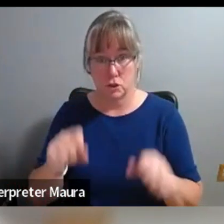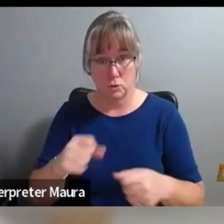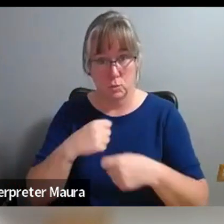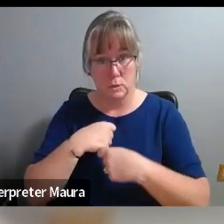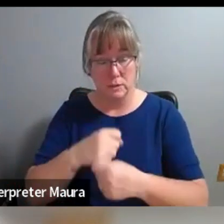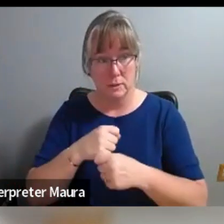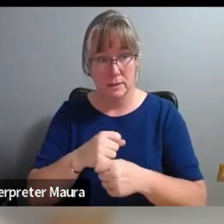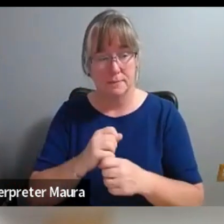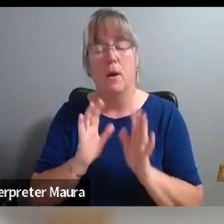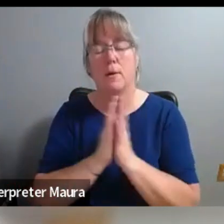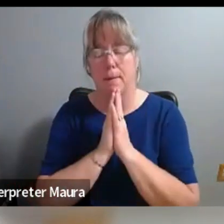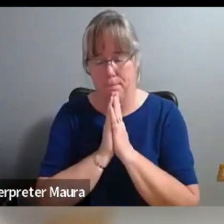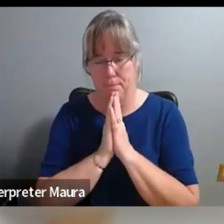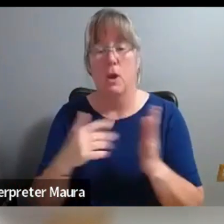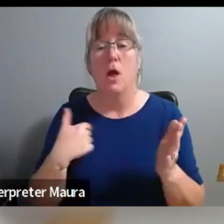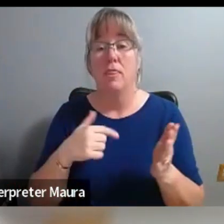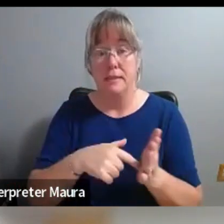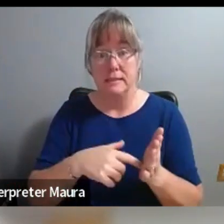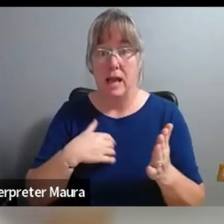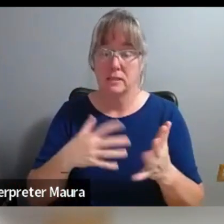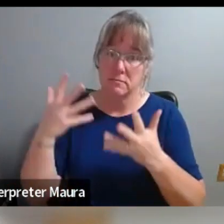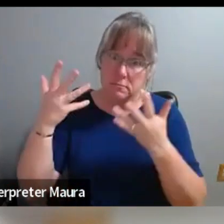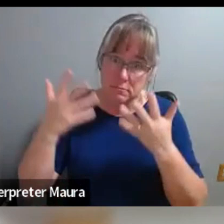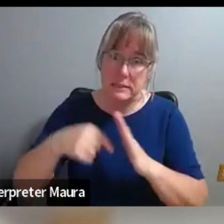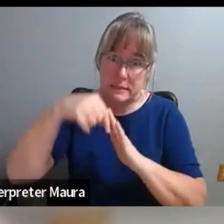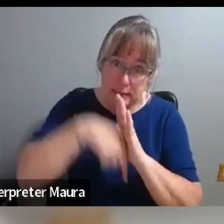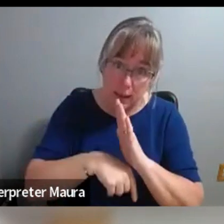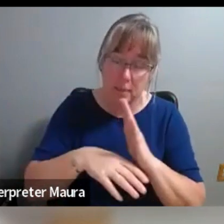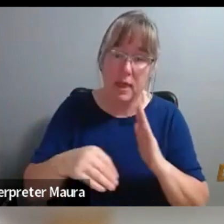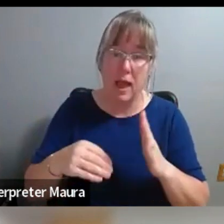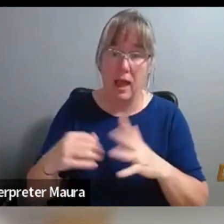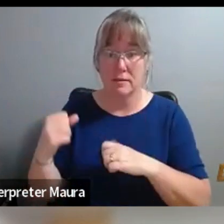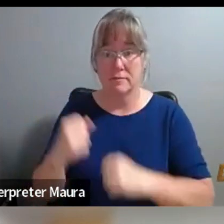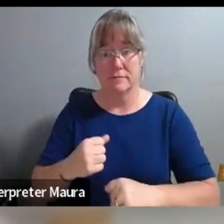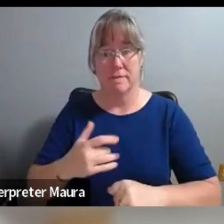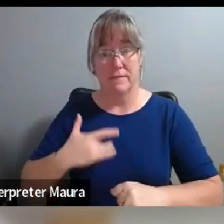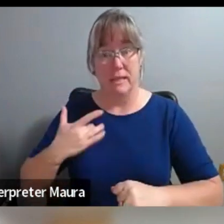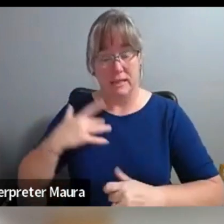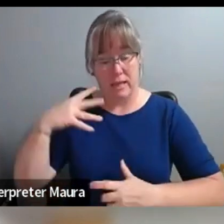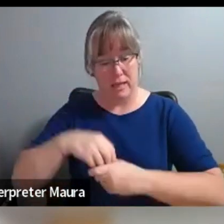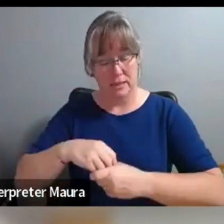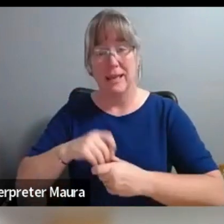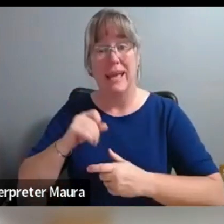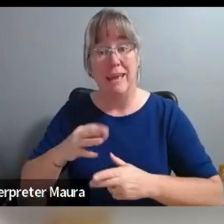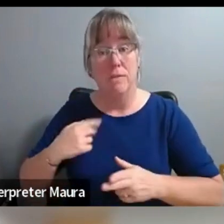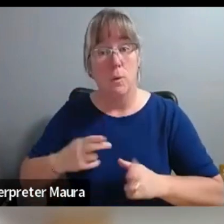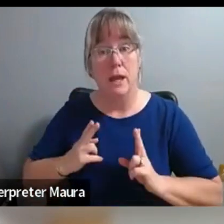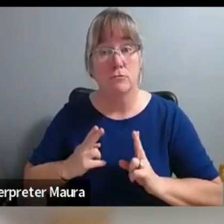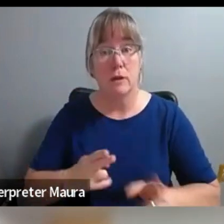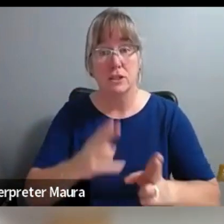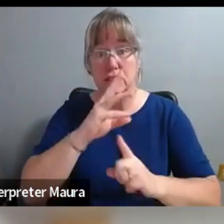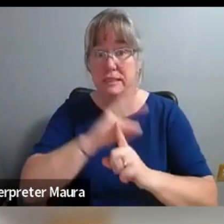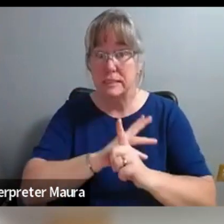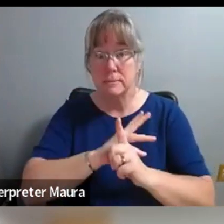with the, with the depth and the, and the, and the feeling that it has, if we had made it in six